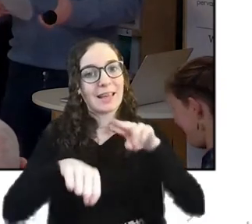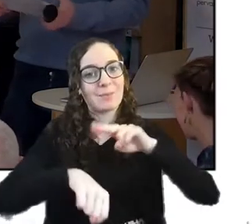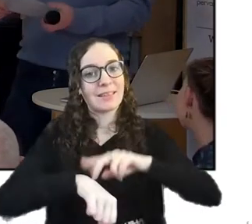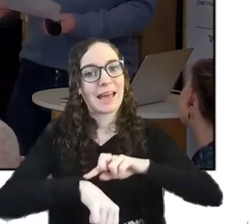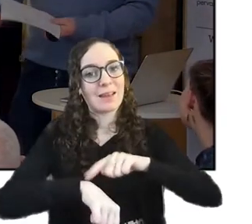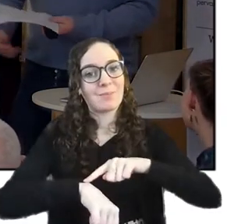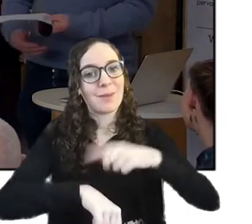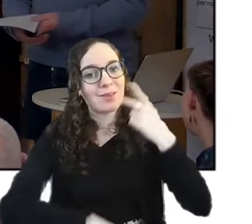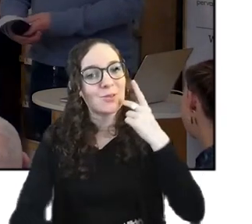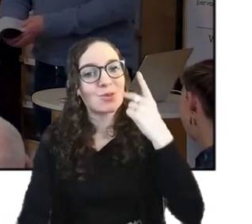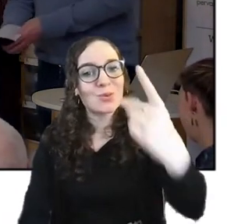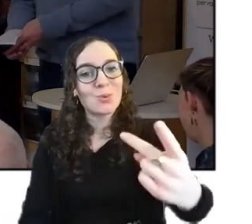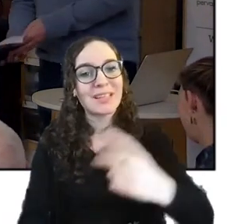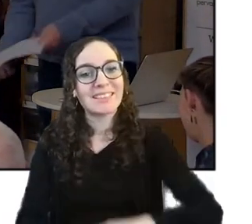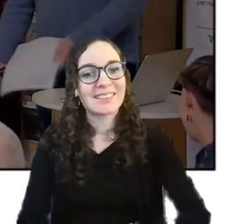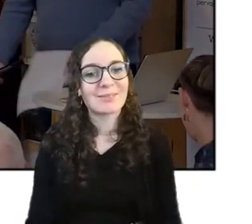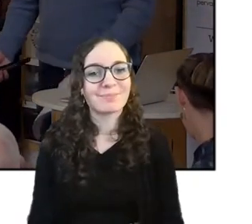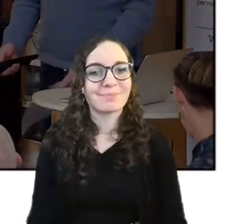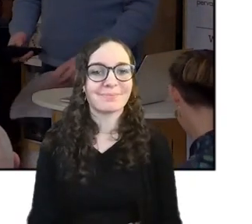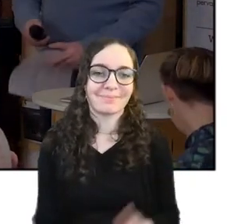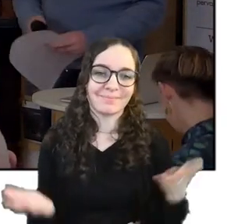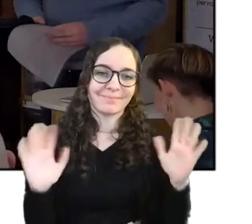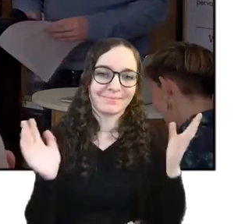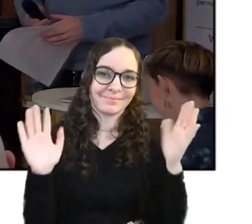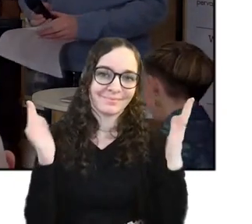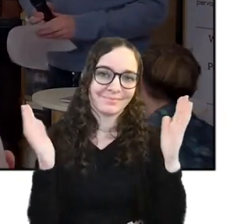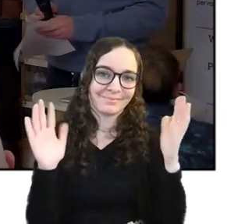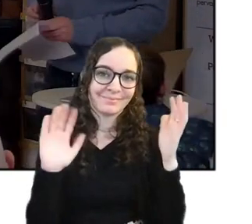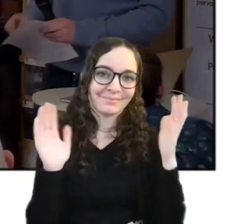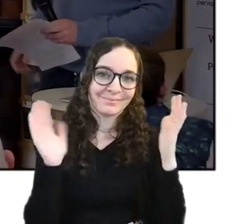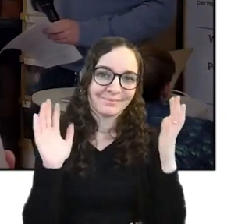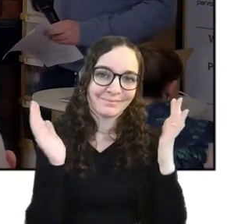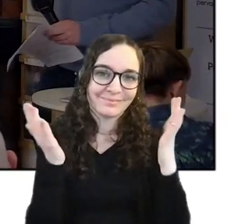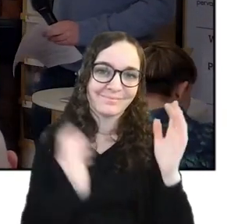thank you you.